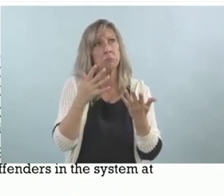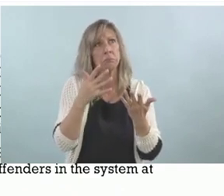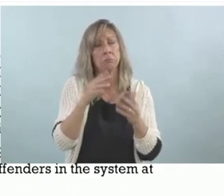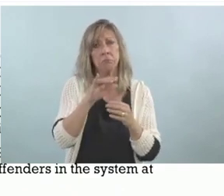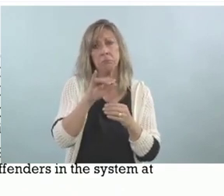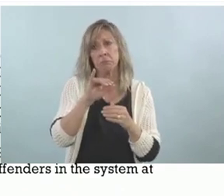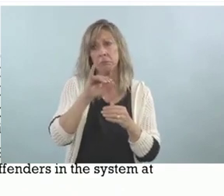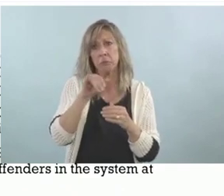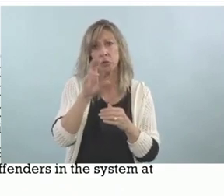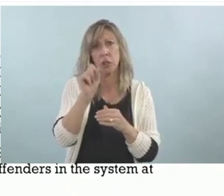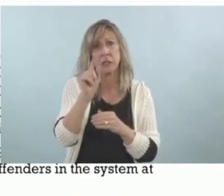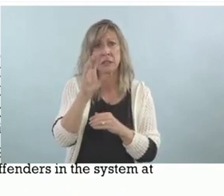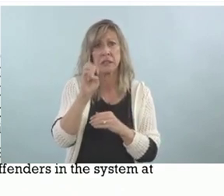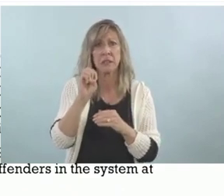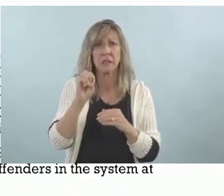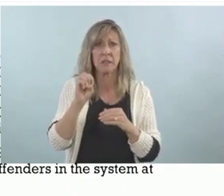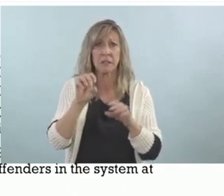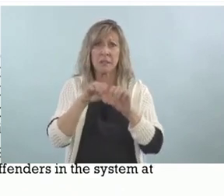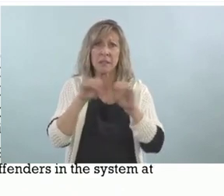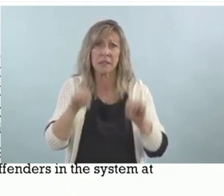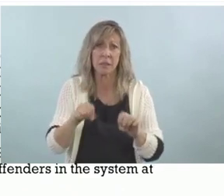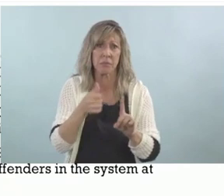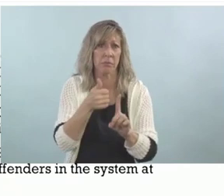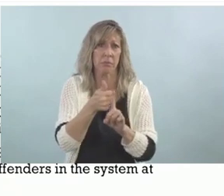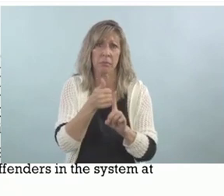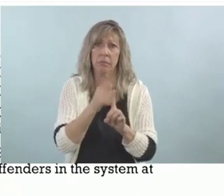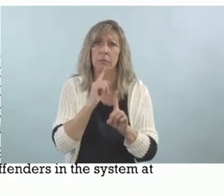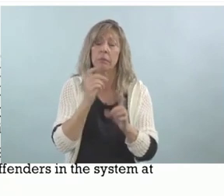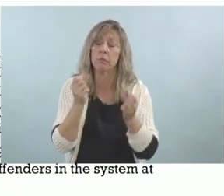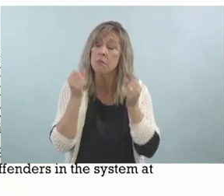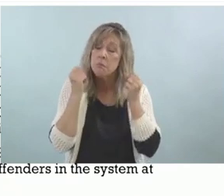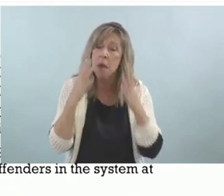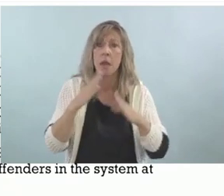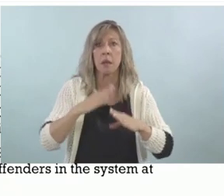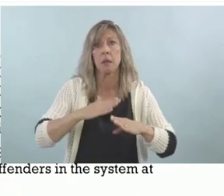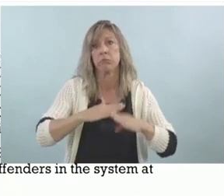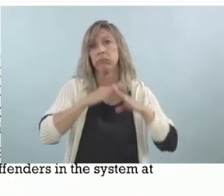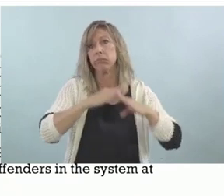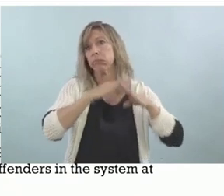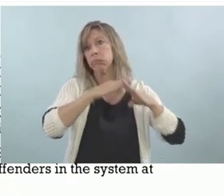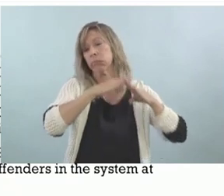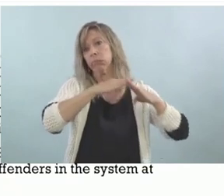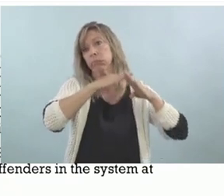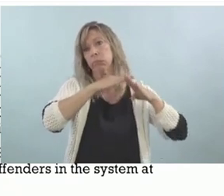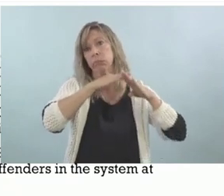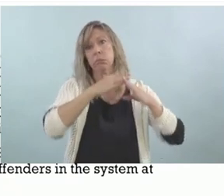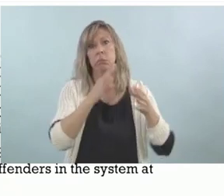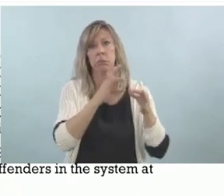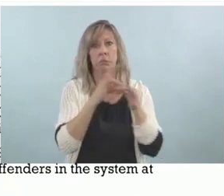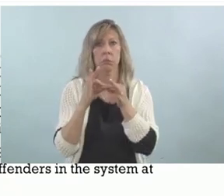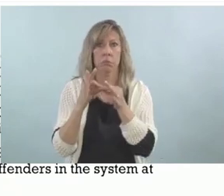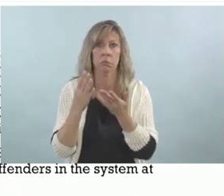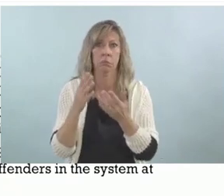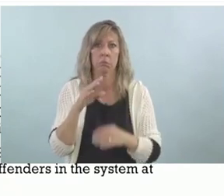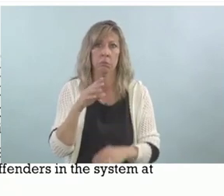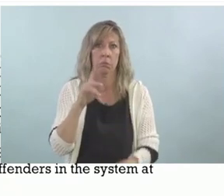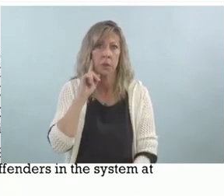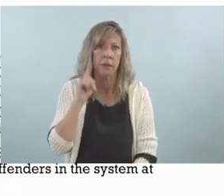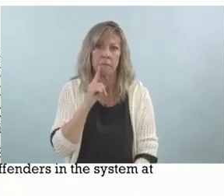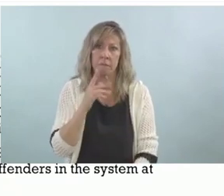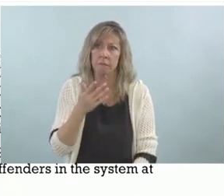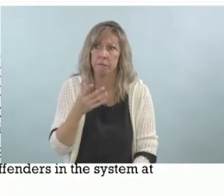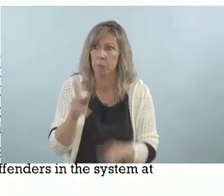an unfair experience for deaf and hard of hearing people in general, whether they're children or adults. From the time that